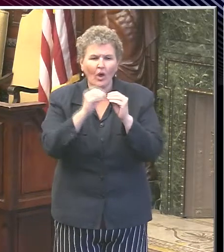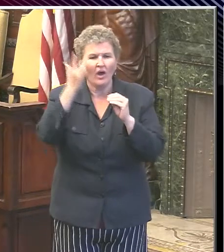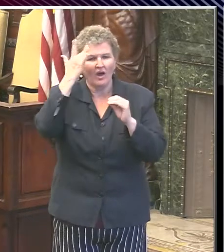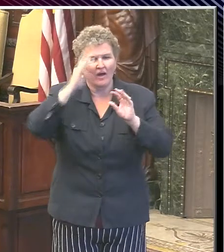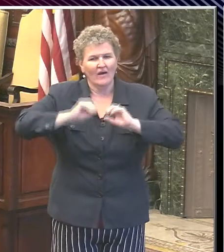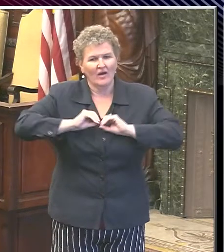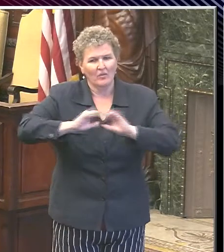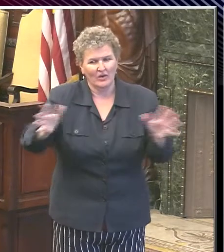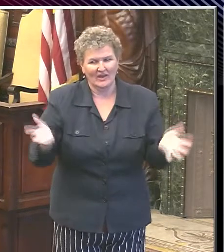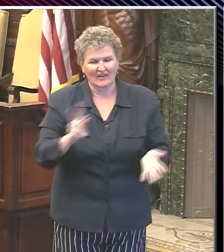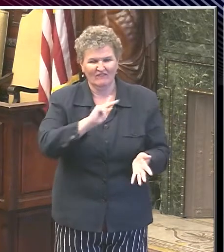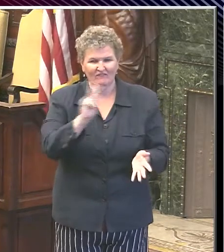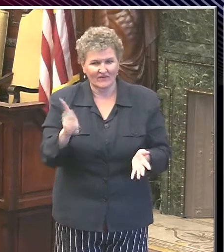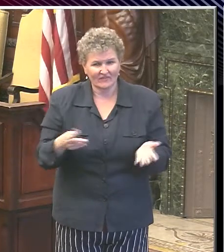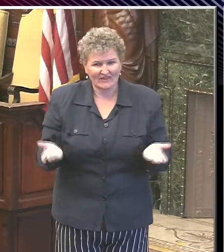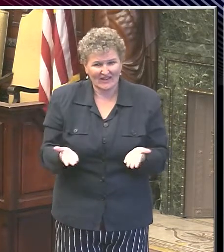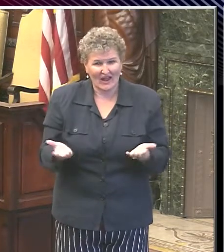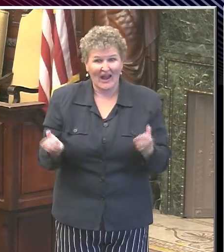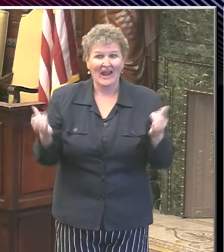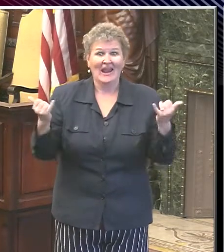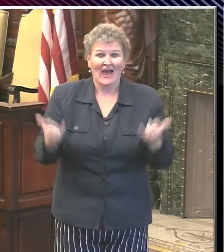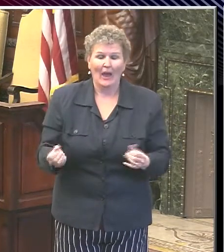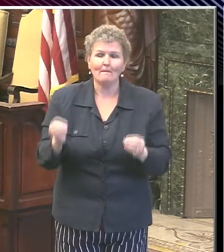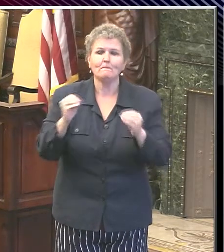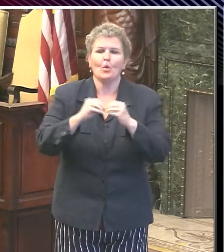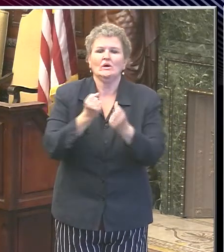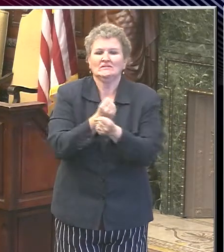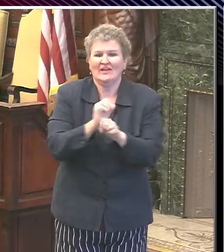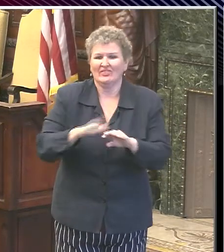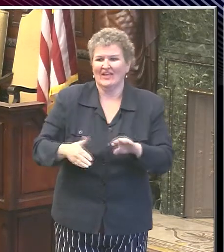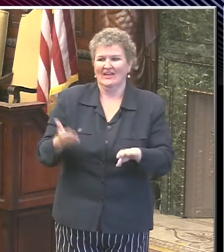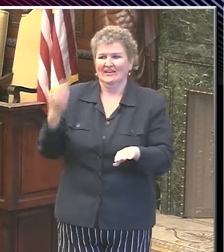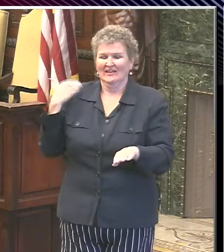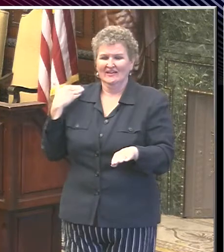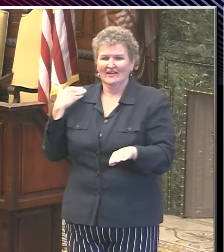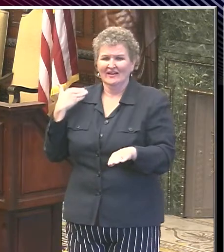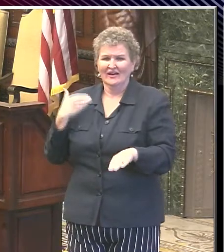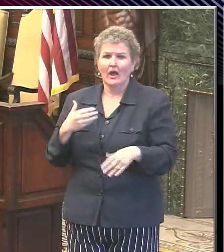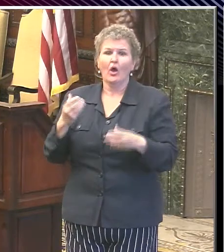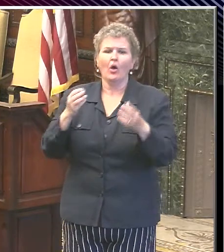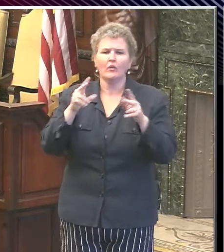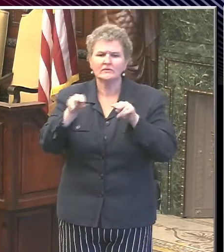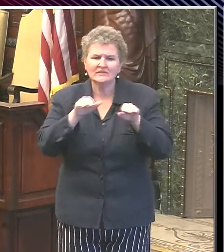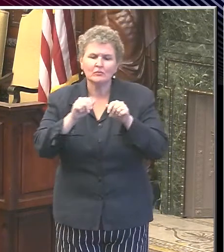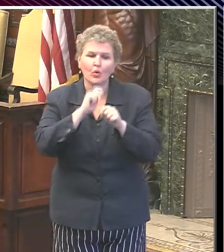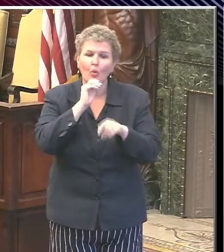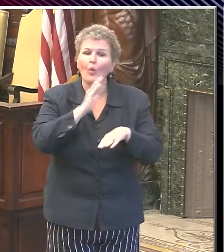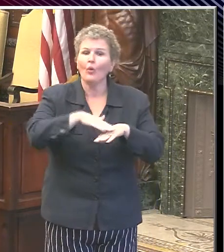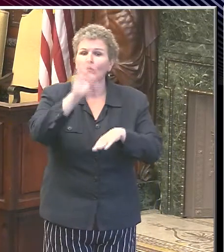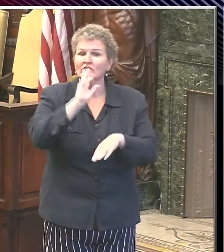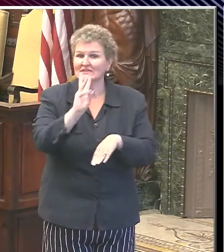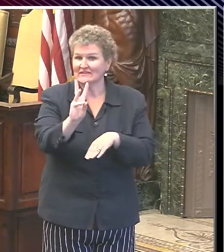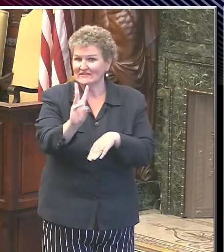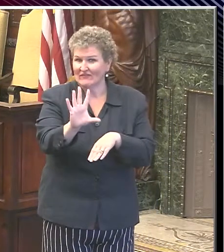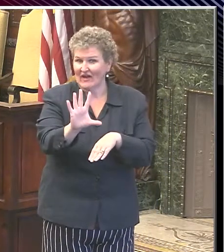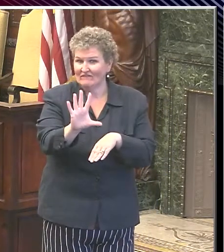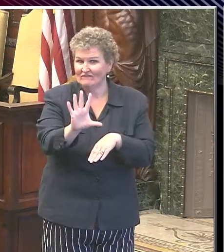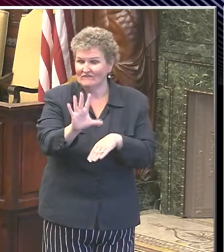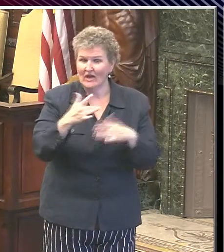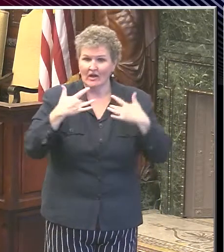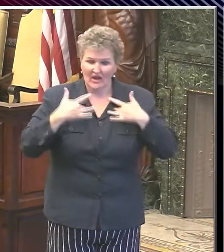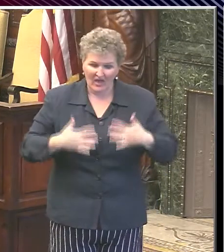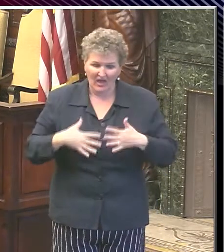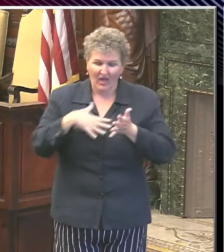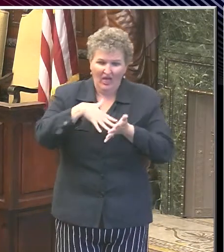Philadelphia right now than is safe. So I want to remind people over the age of 65 or people with chronic medical conditions that